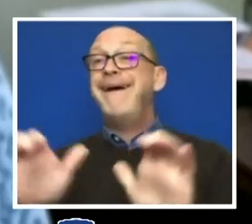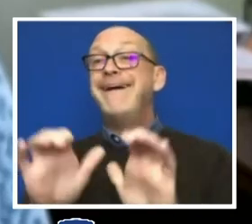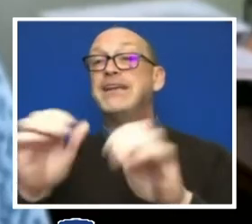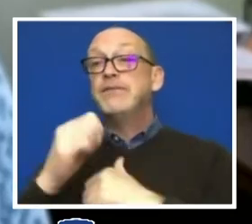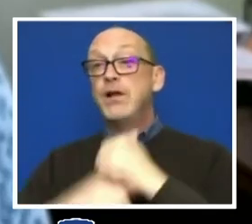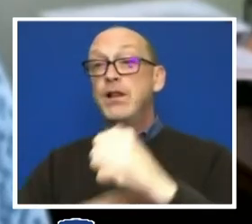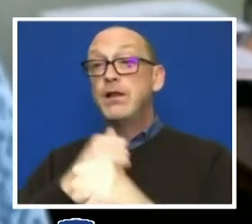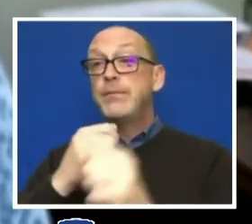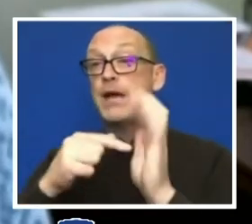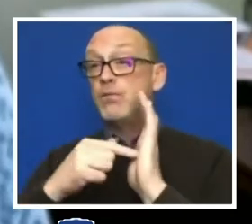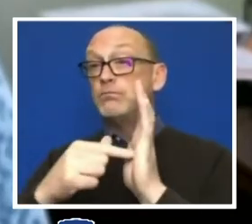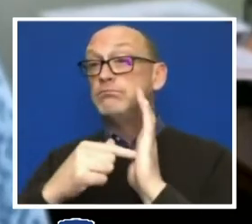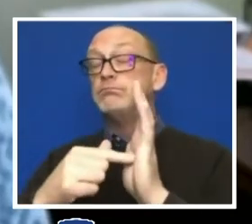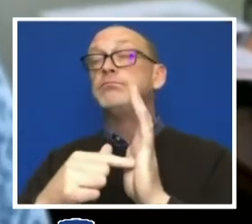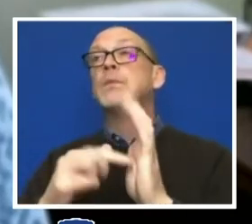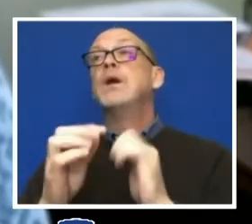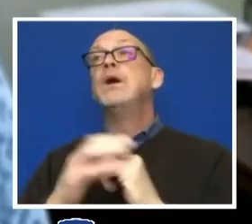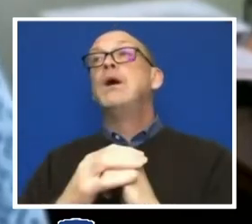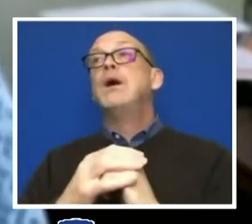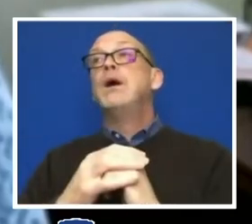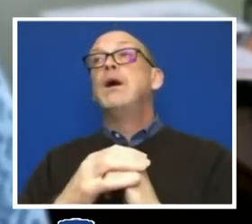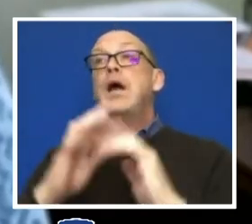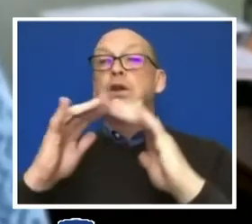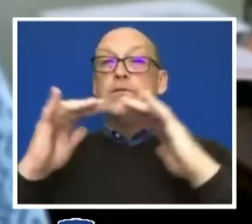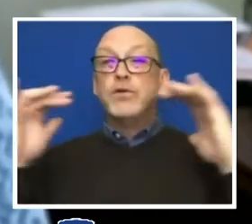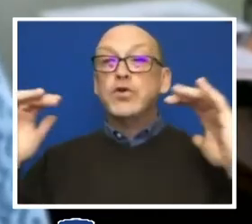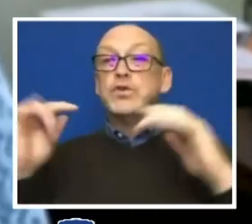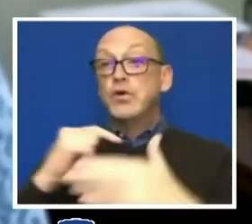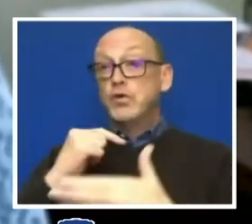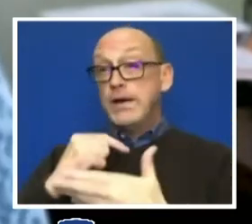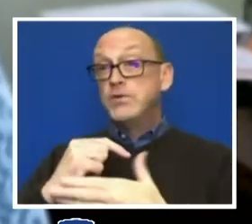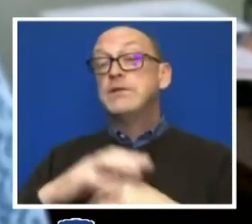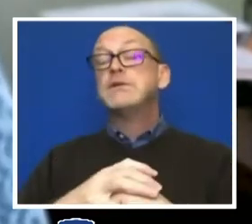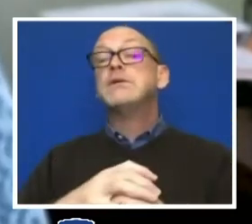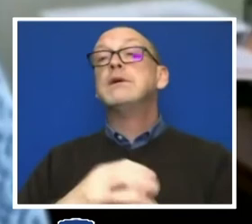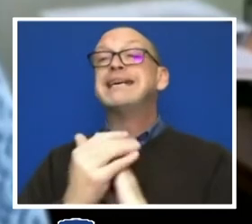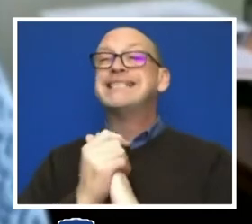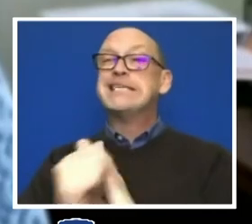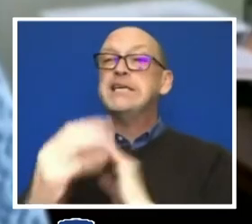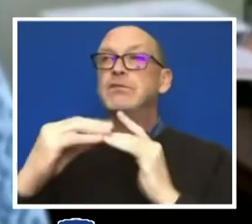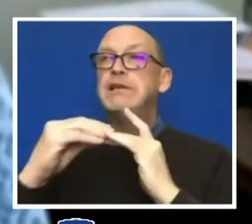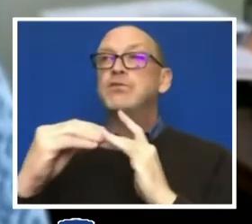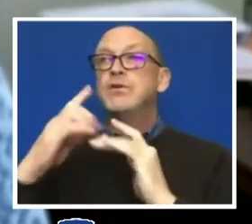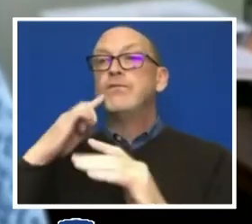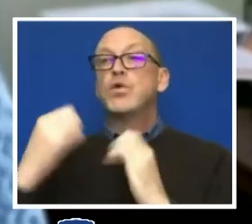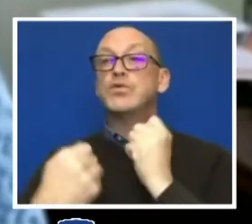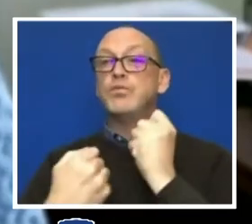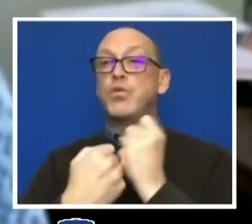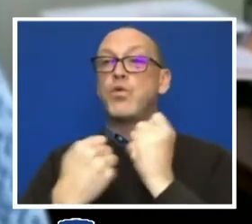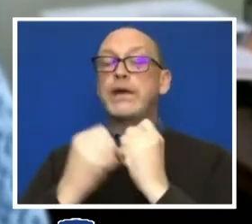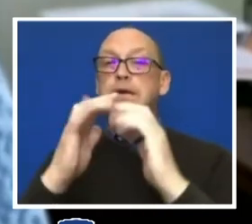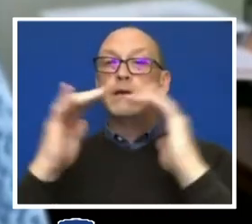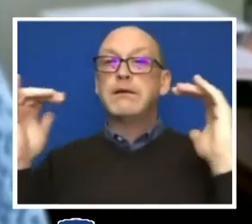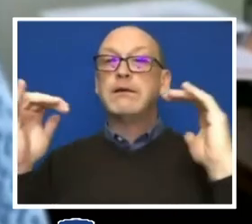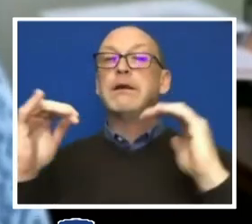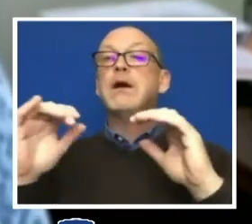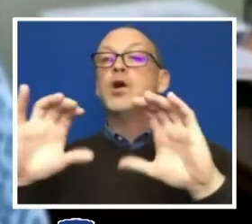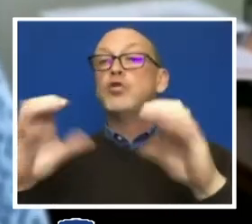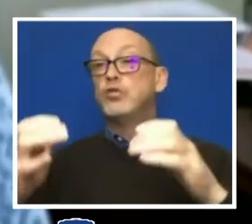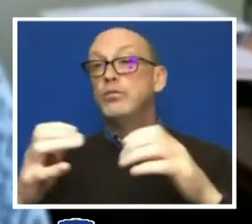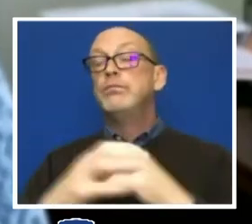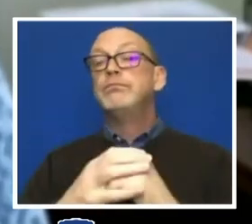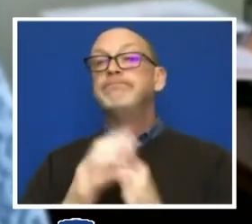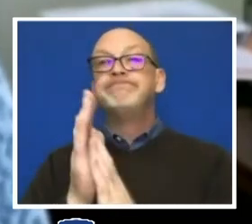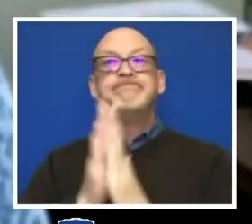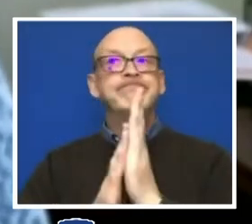representative of diverse graduates, skilled leadership for supporting a diverse democracy, invigorated